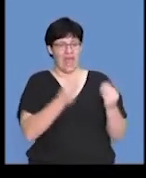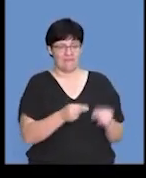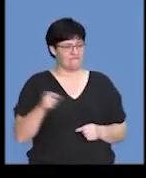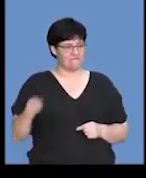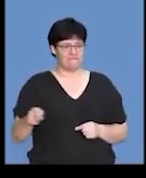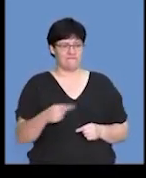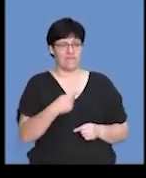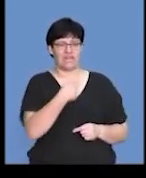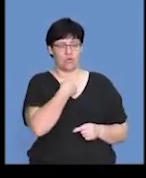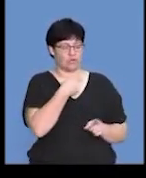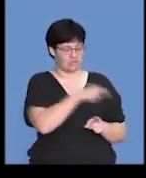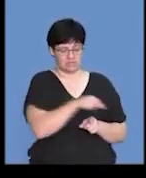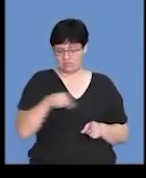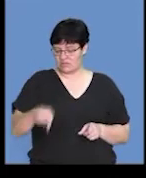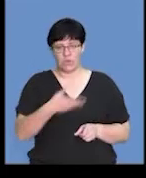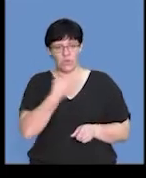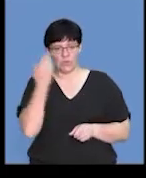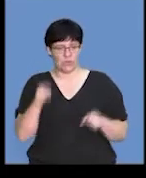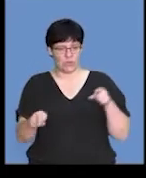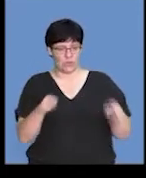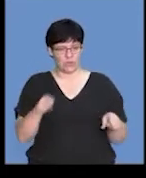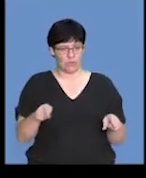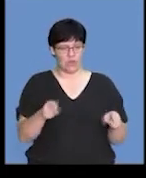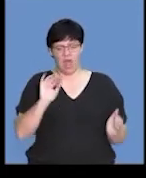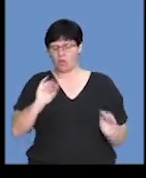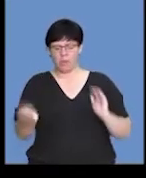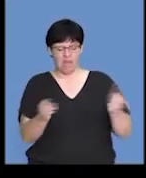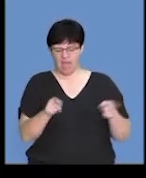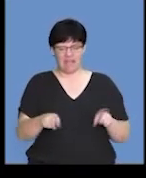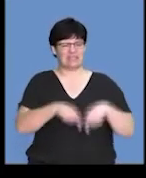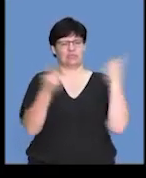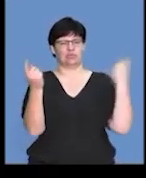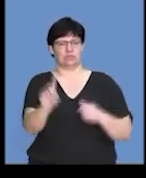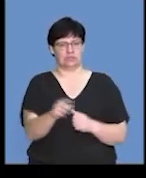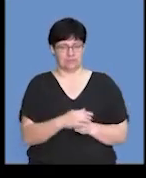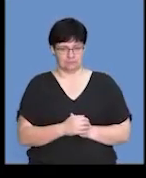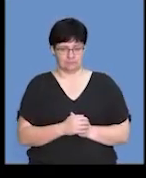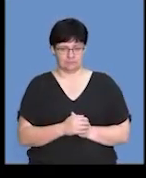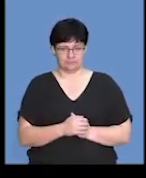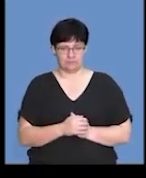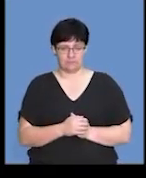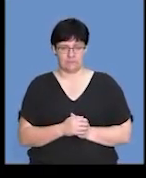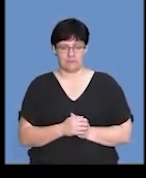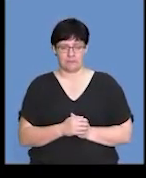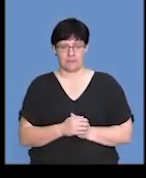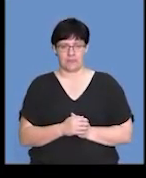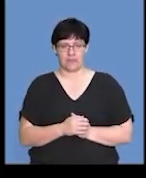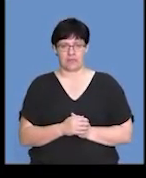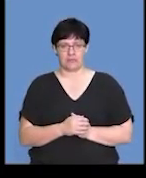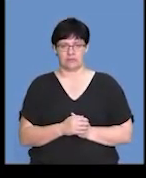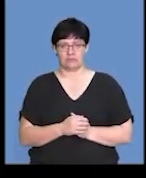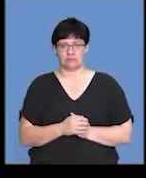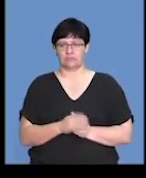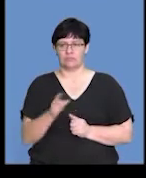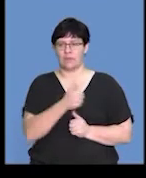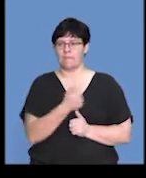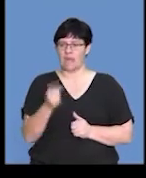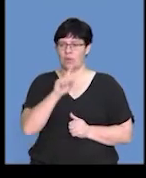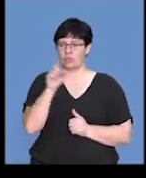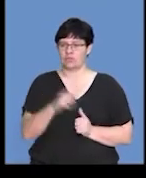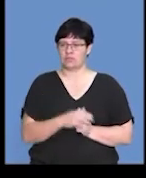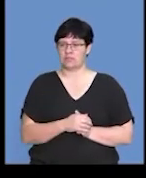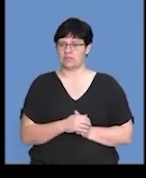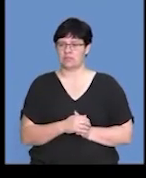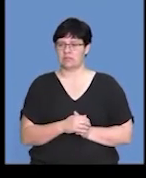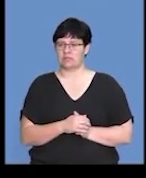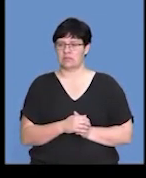that variable, to see the comparative differences between the two. Okay. So, if we were to go back to the question, just